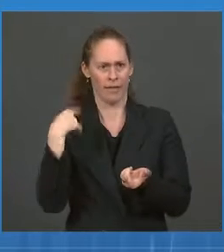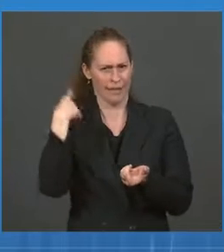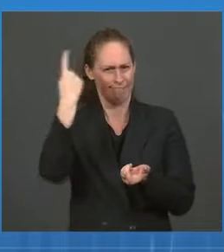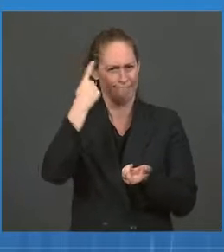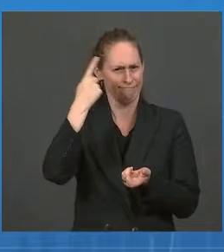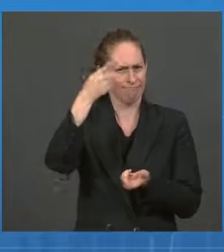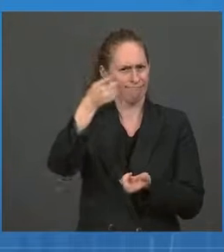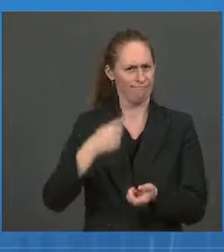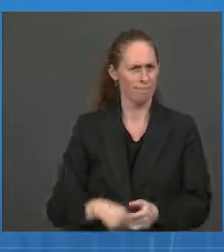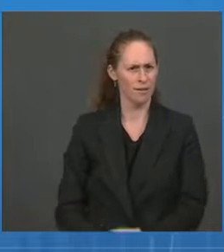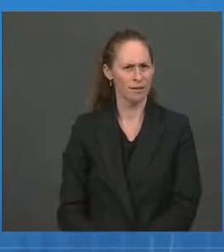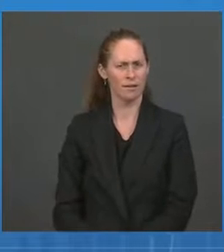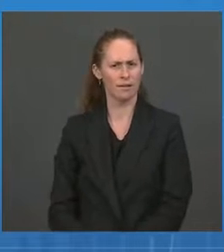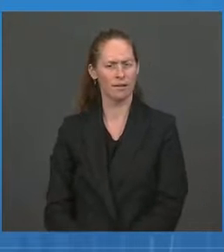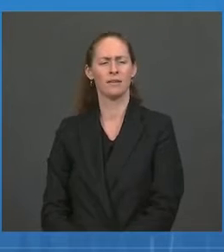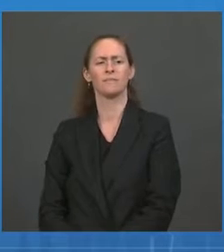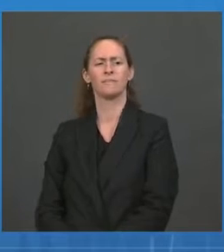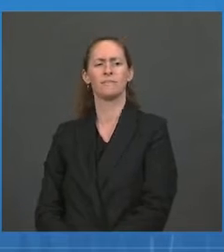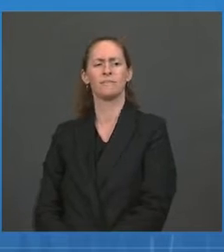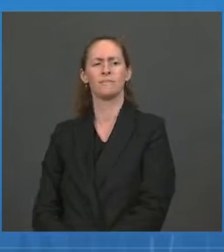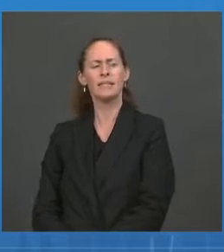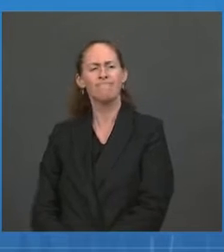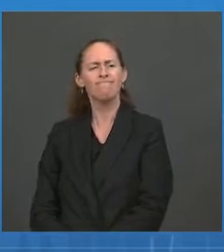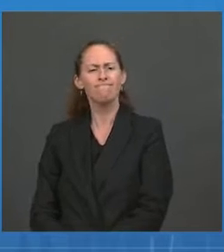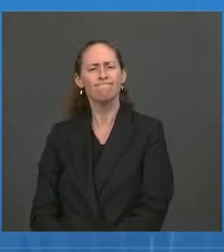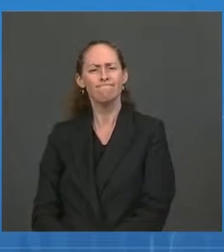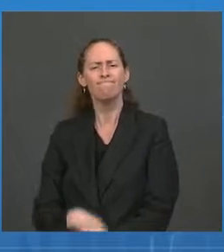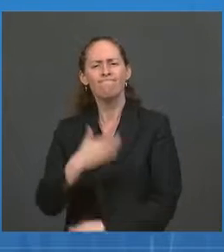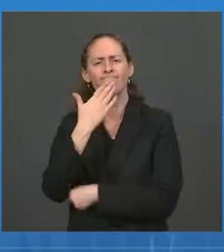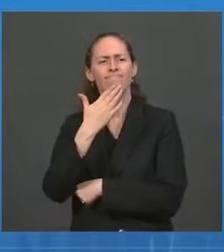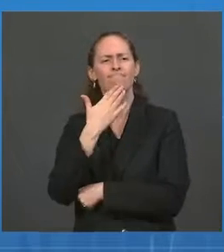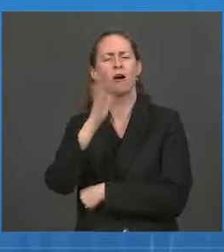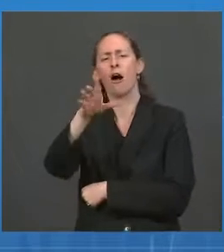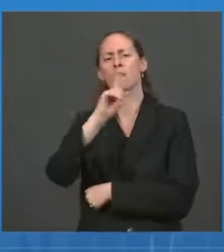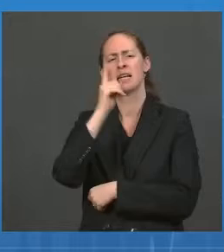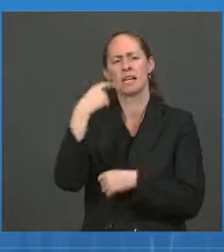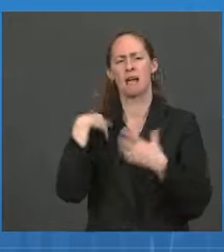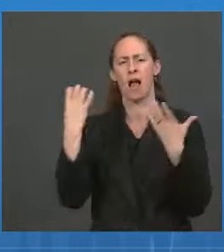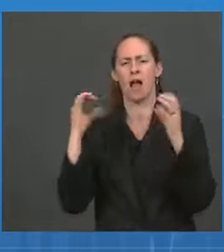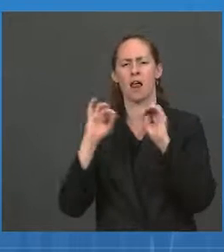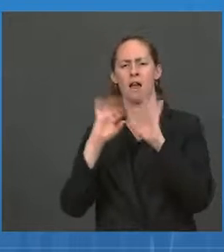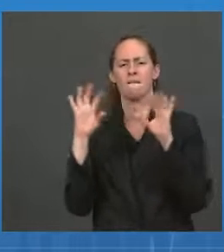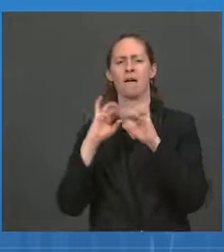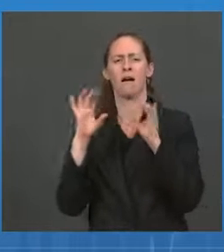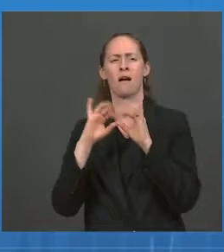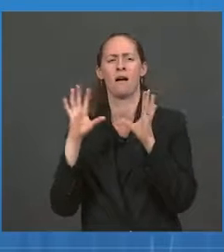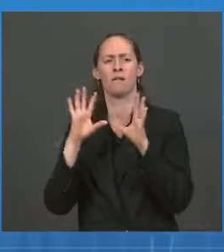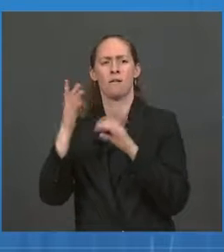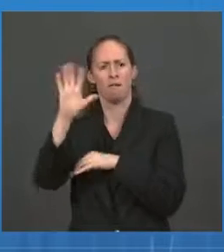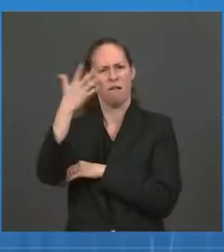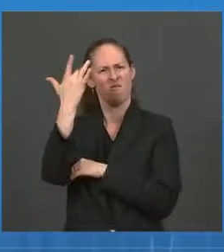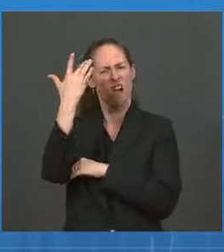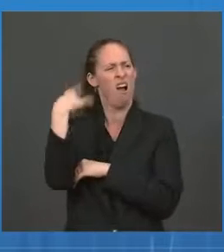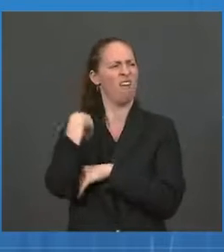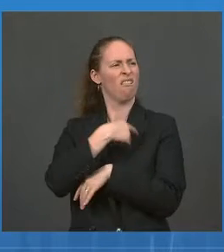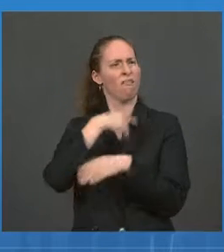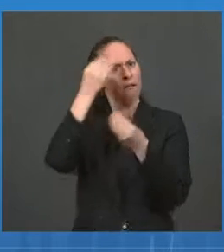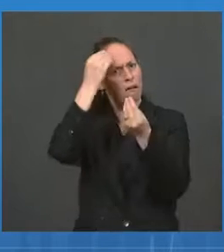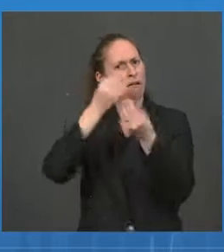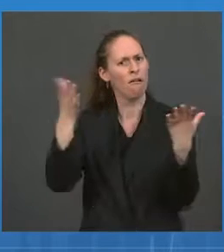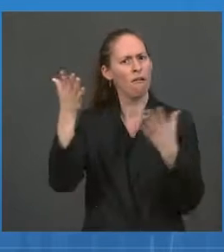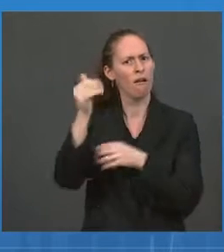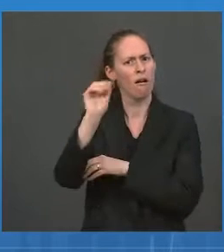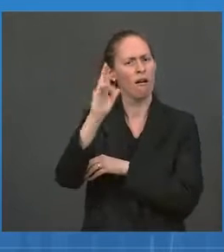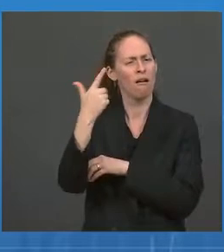Yeah, well, Tamara, thank you for that question. So let me go back to why we made the announcement in August that we did. There were two reasons,